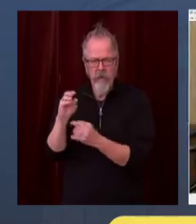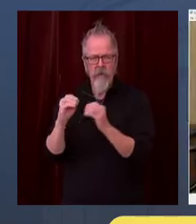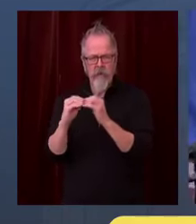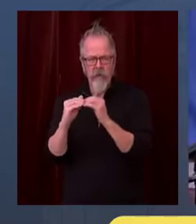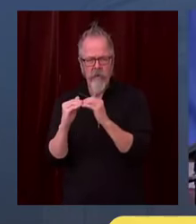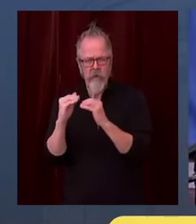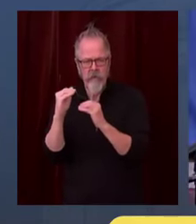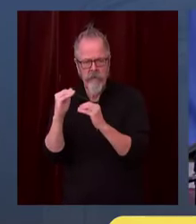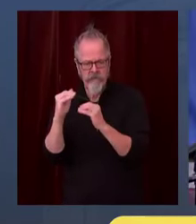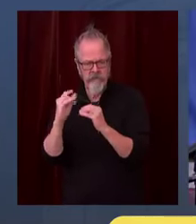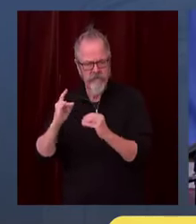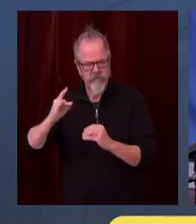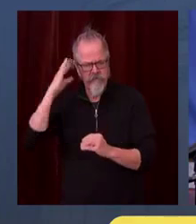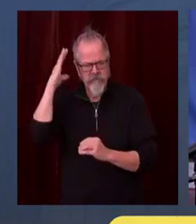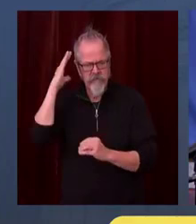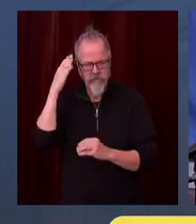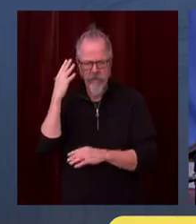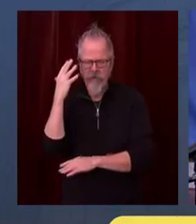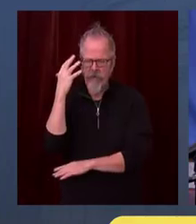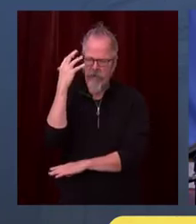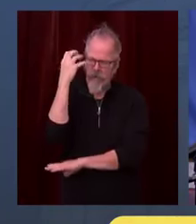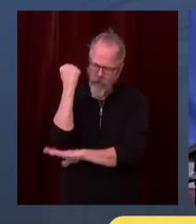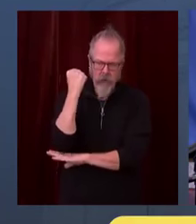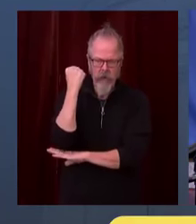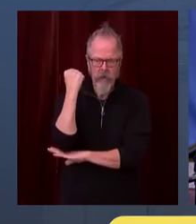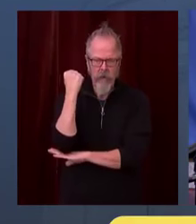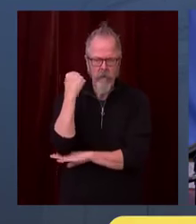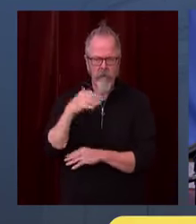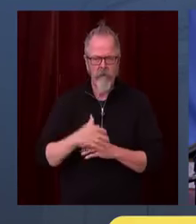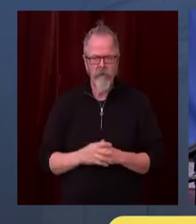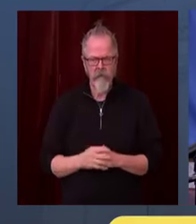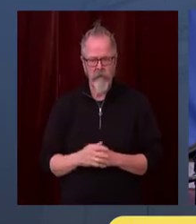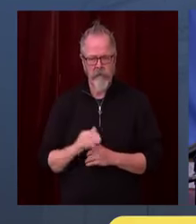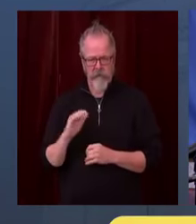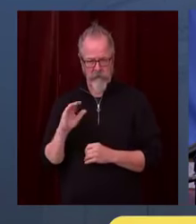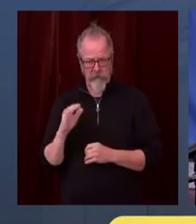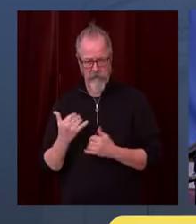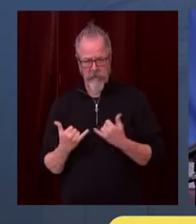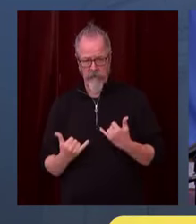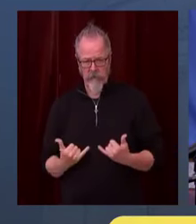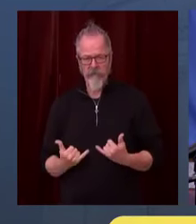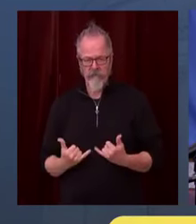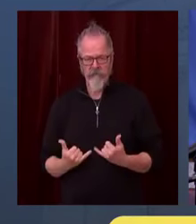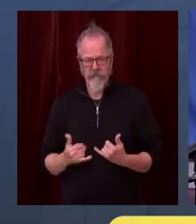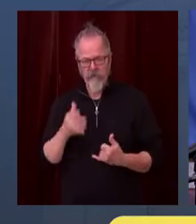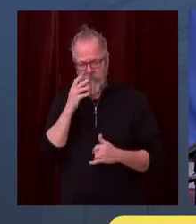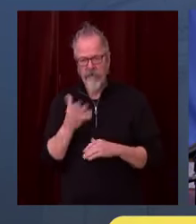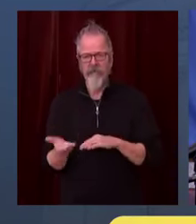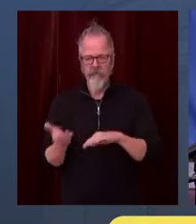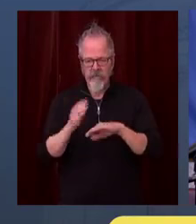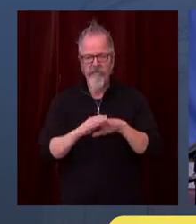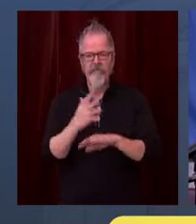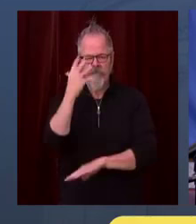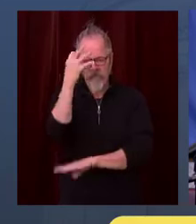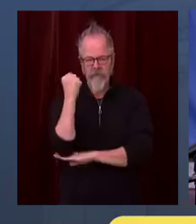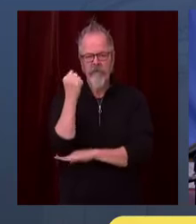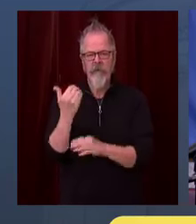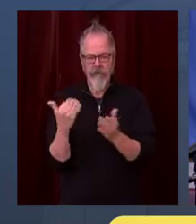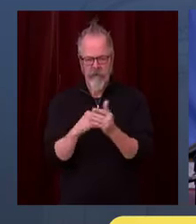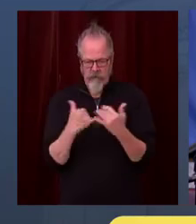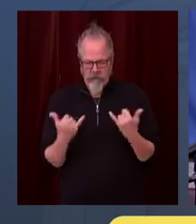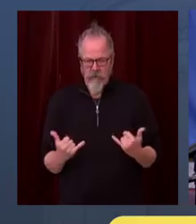And I'd like to put this in context of where we are relative to this pandemic. We are today in a more